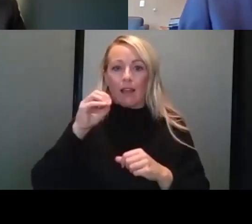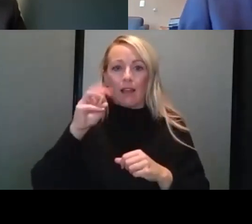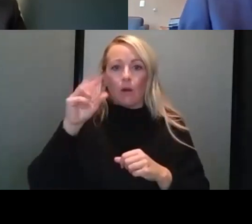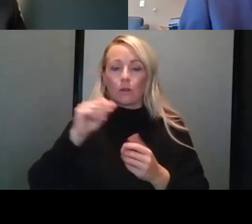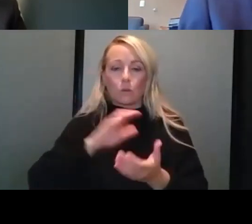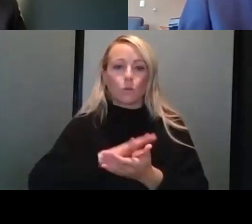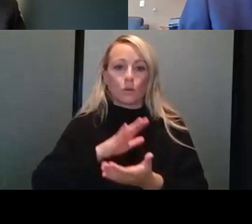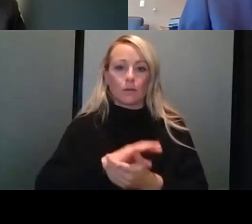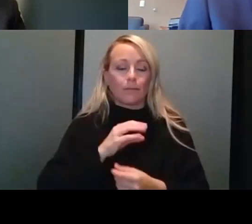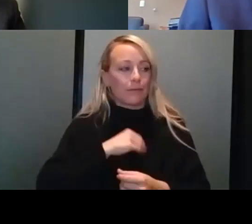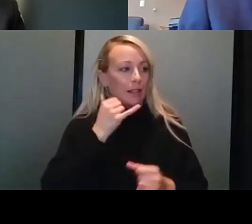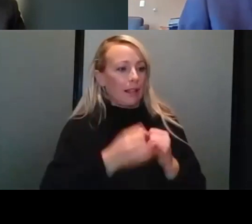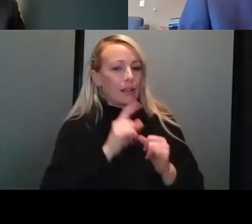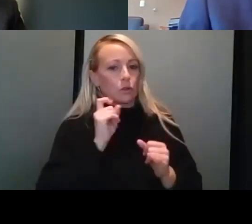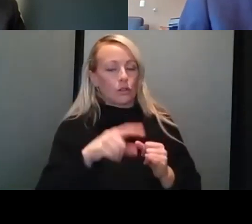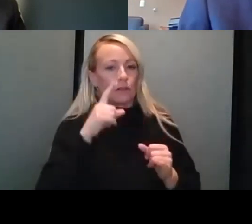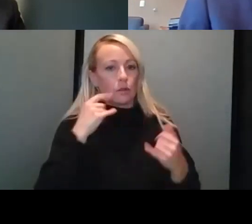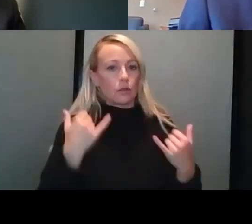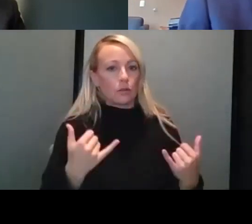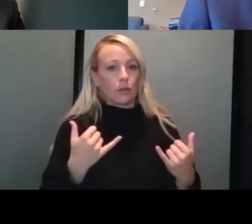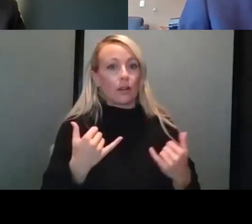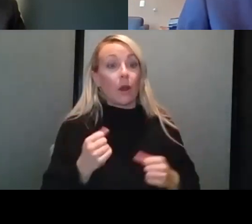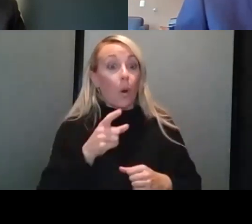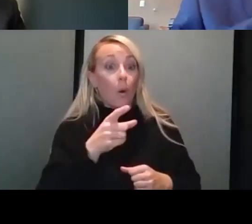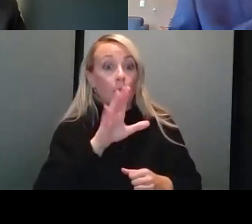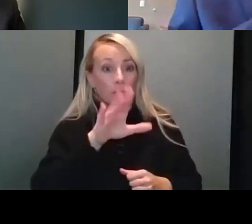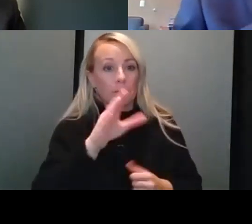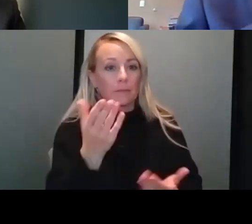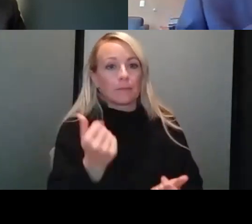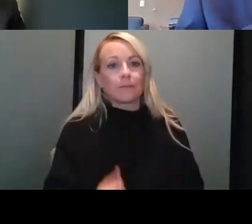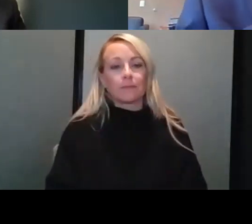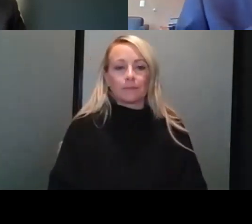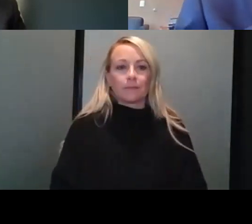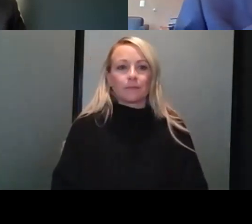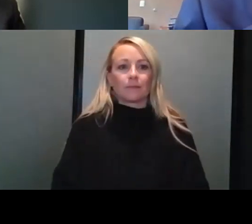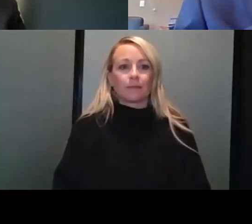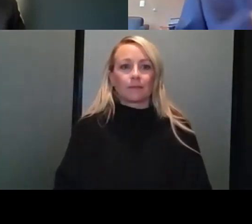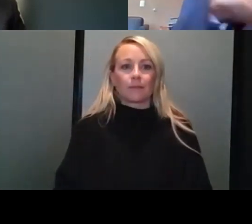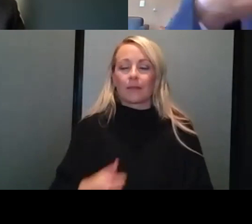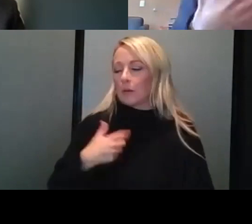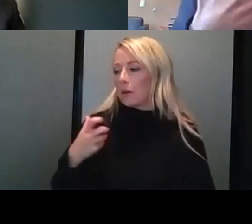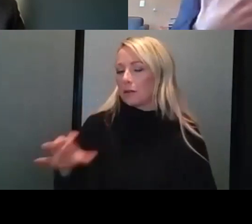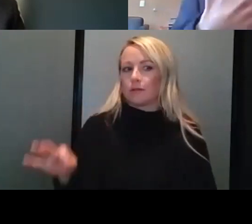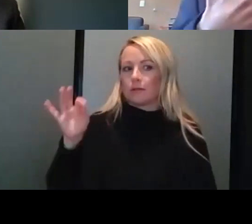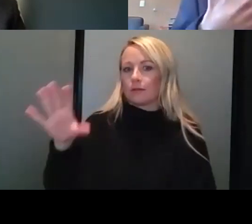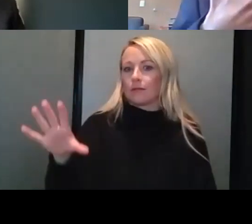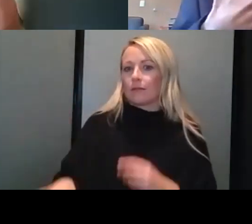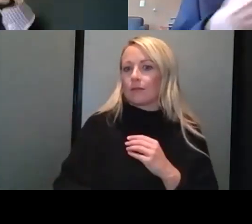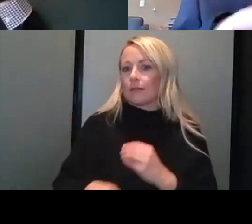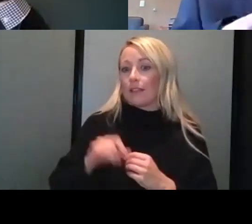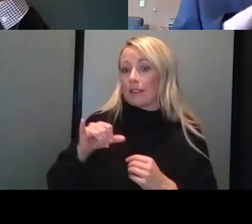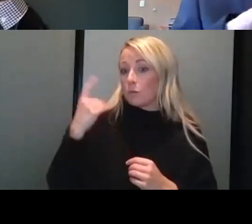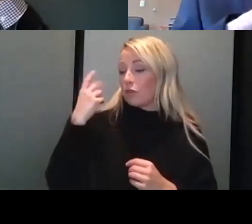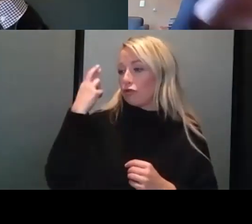And then last question that we'll take on today. Oh, yes, please go ahead. Yeah. I was just going to speak, you know, so that's one of the reasons we're so